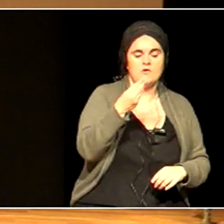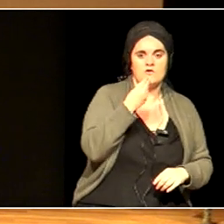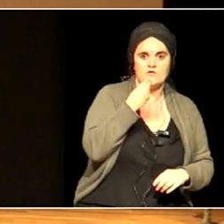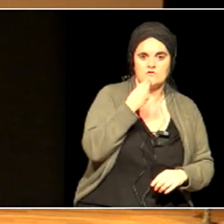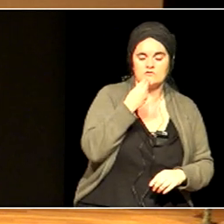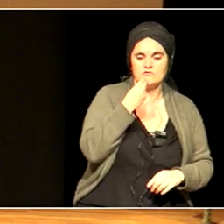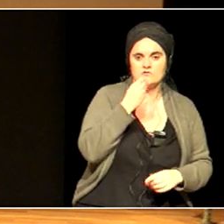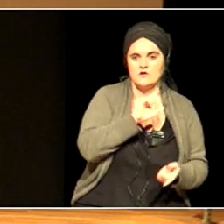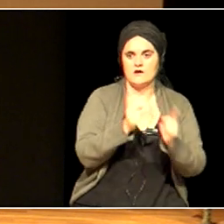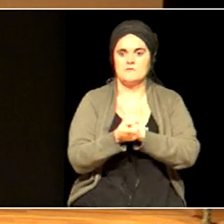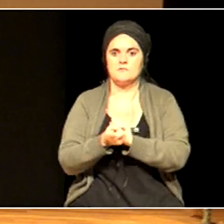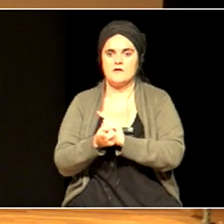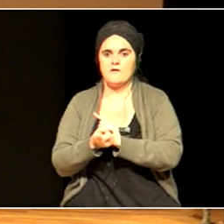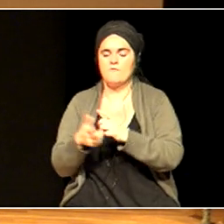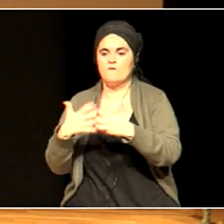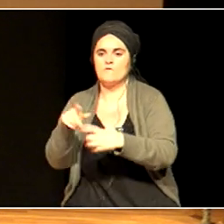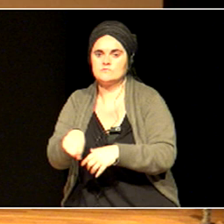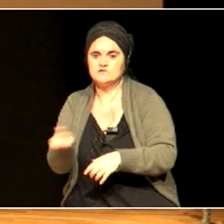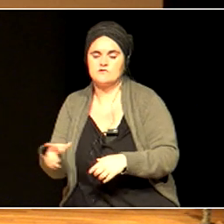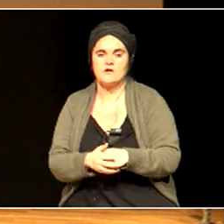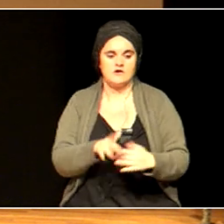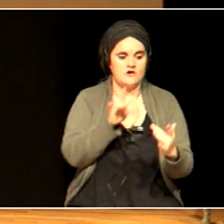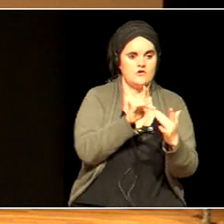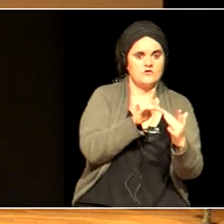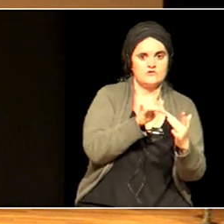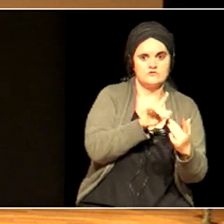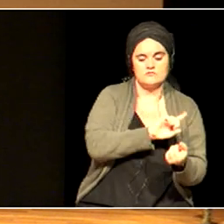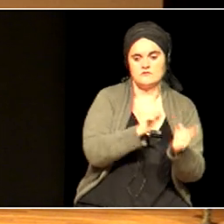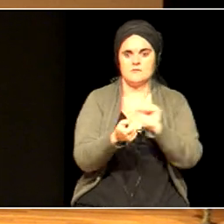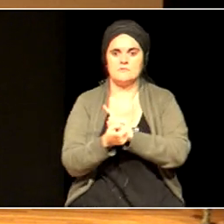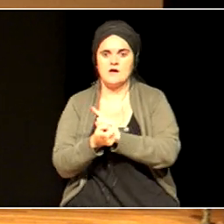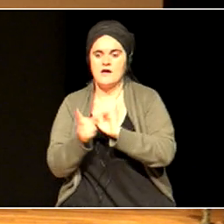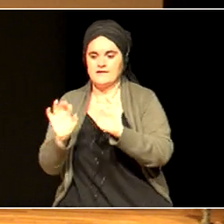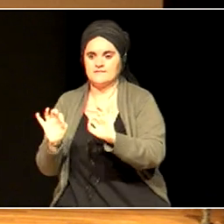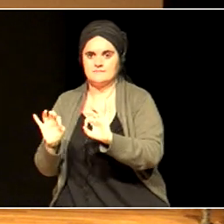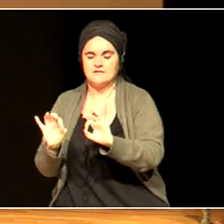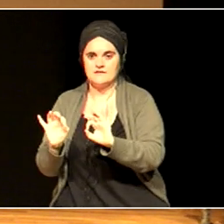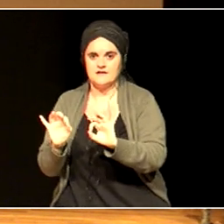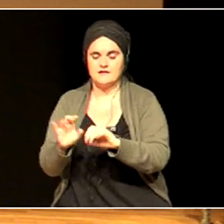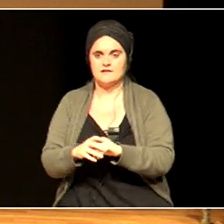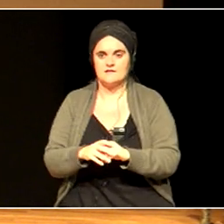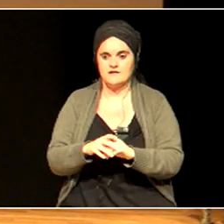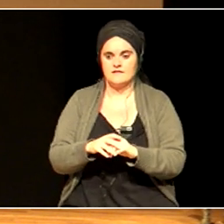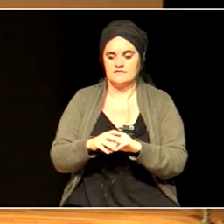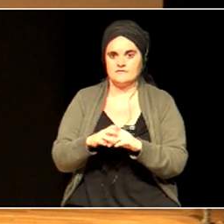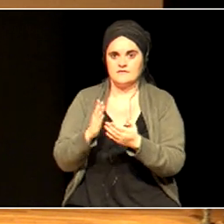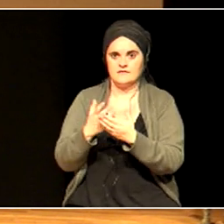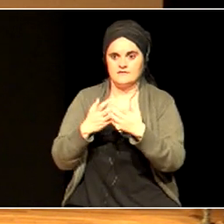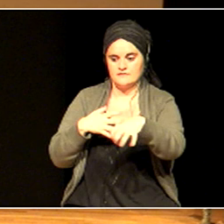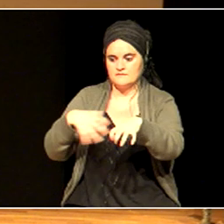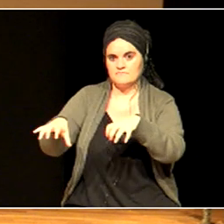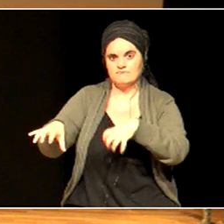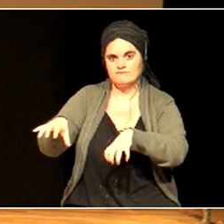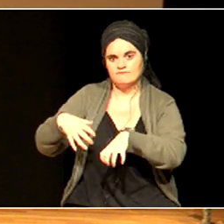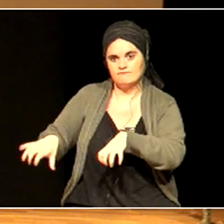Connectedness by specialization. Dividing everything into such small areas